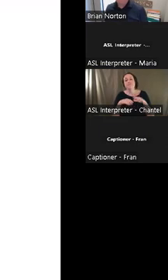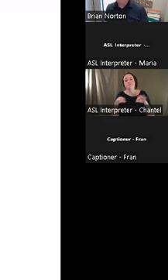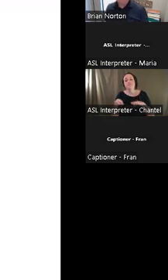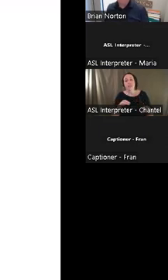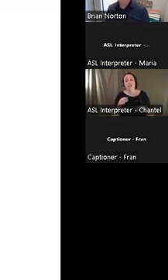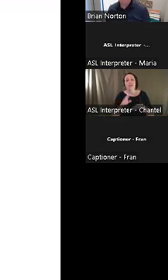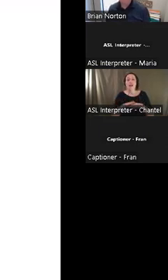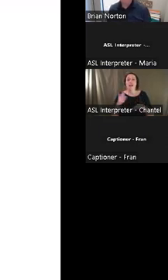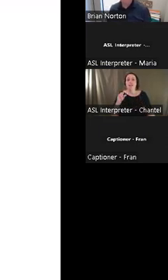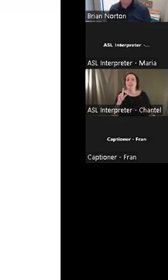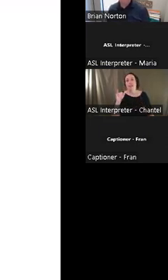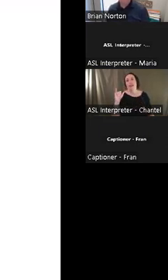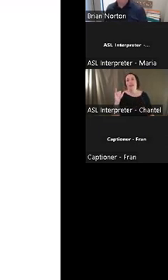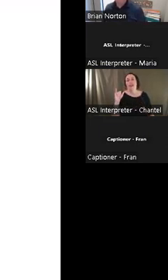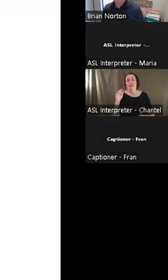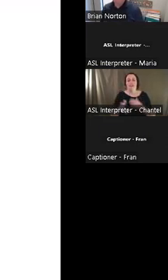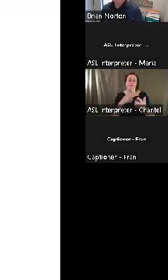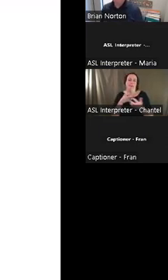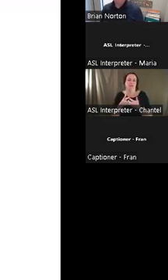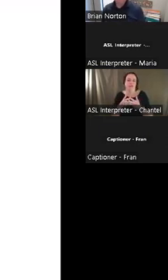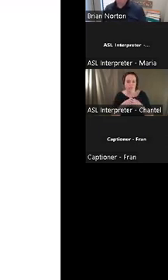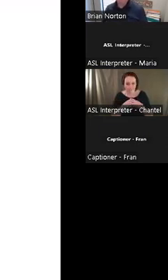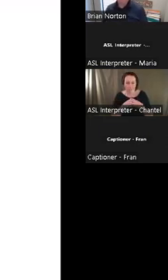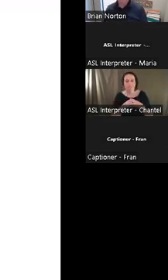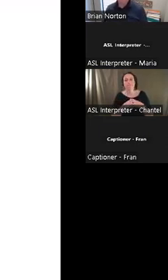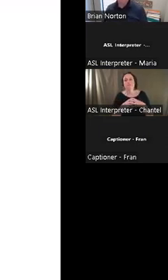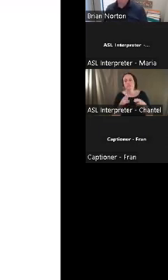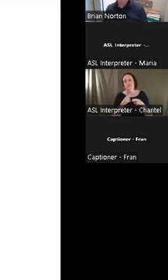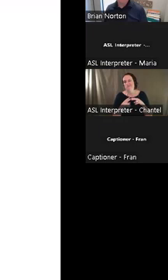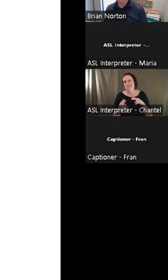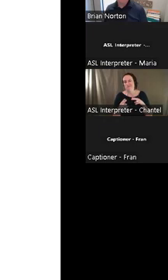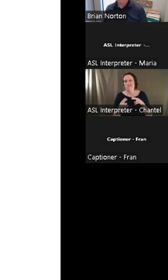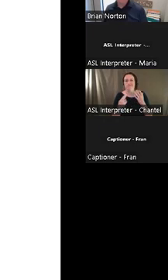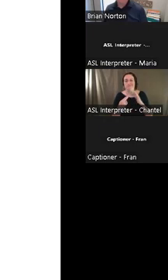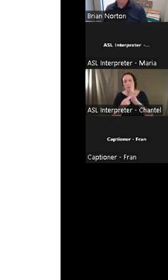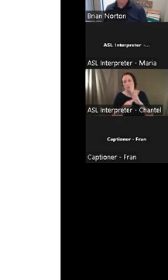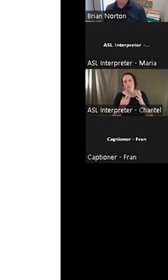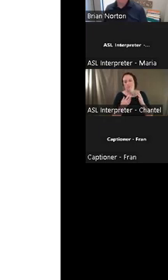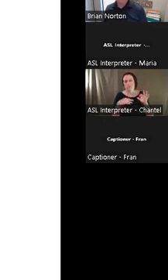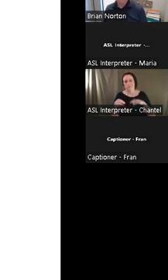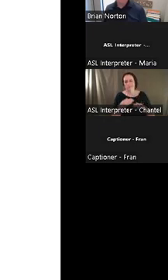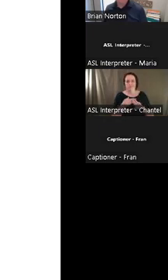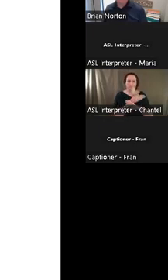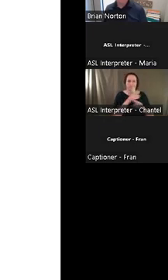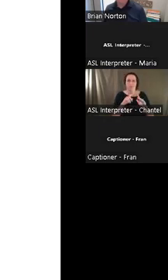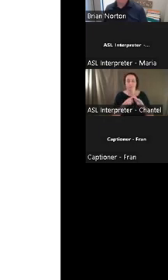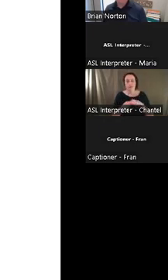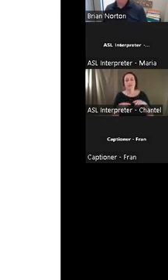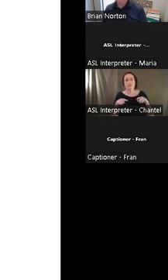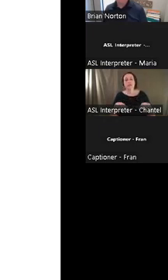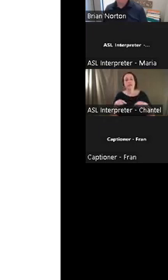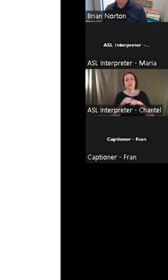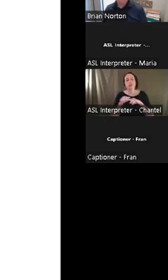accommodations. So just a little bit of housekeeping. So this webinar is brought to you by WisTech, Wisconsin's